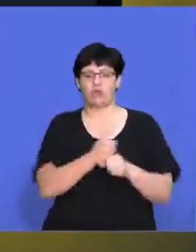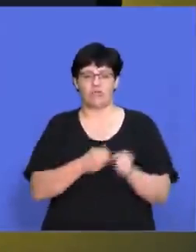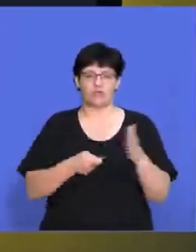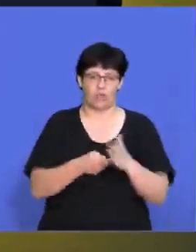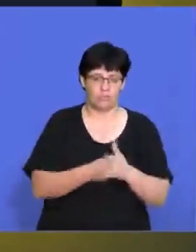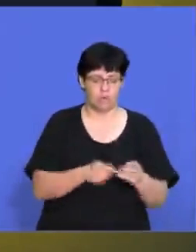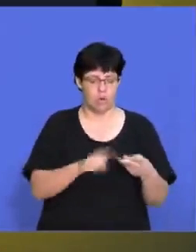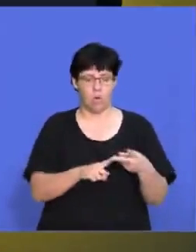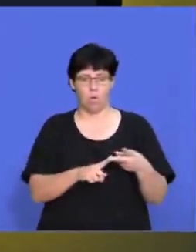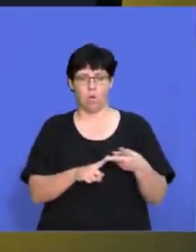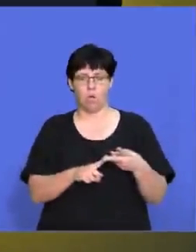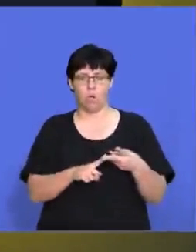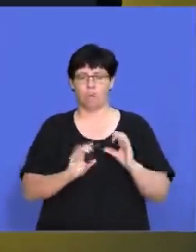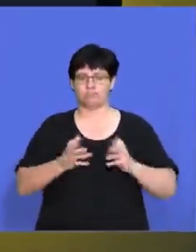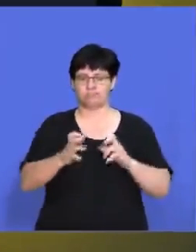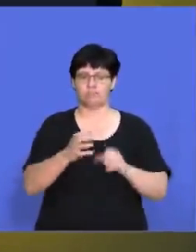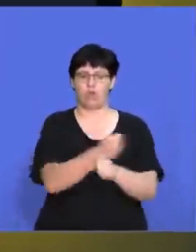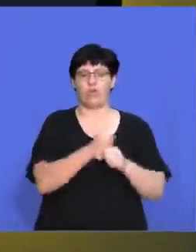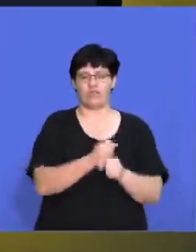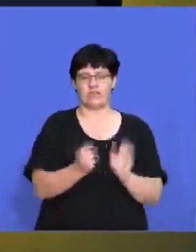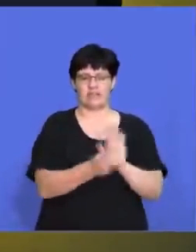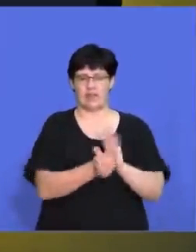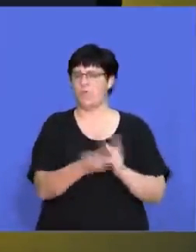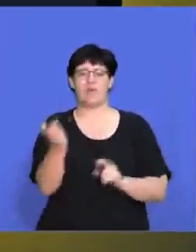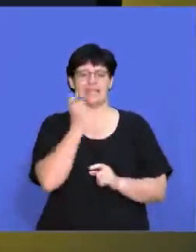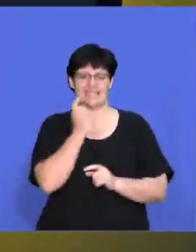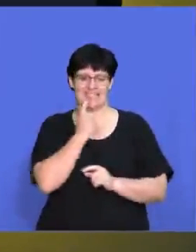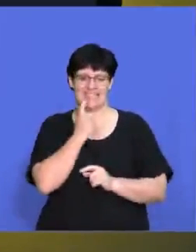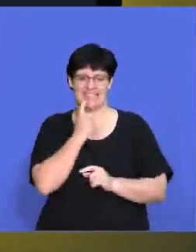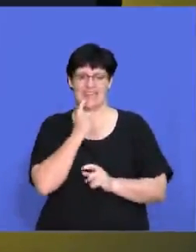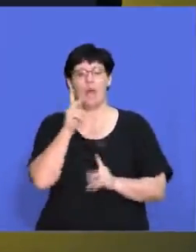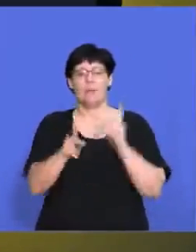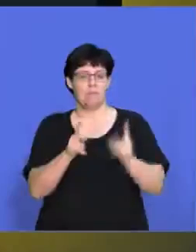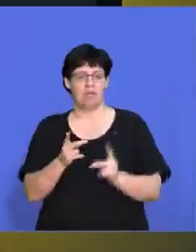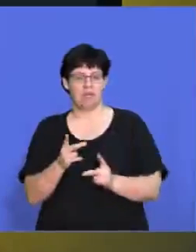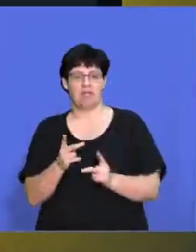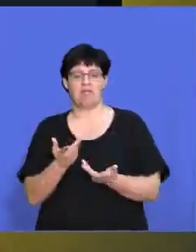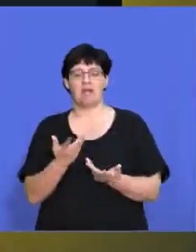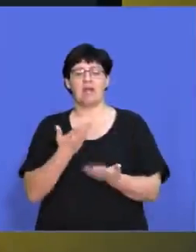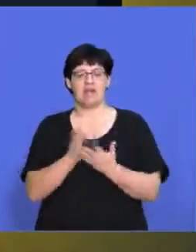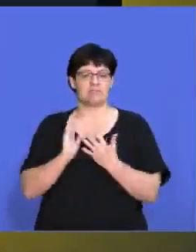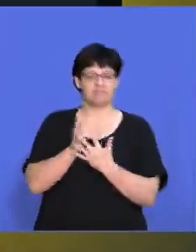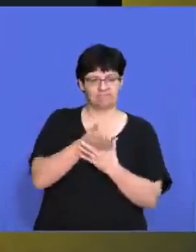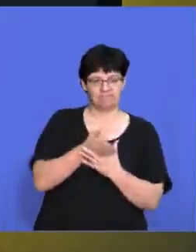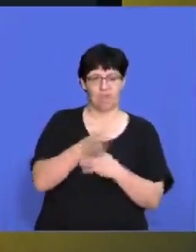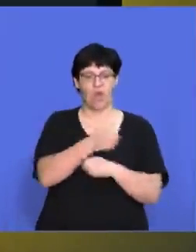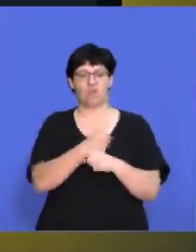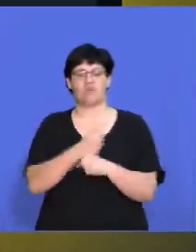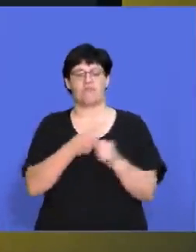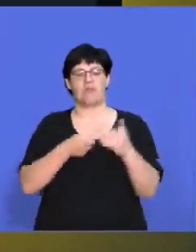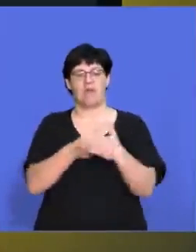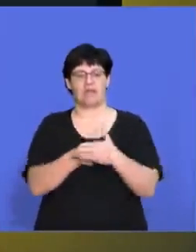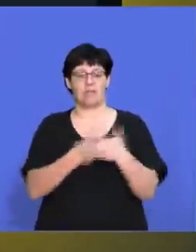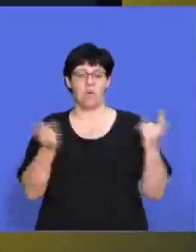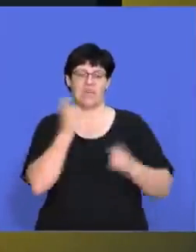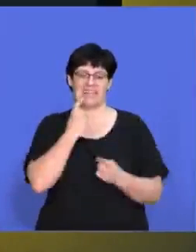a mobile coffee shop, right? There it's going to be a lot easier. So people will, are, would be able to enter the coffee market a lot